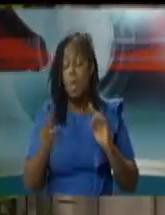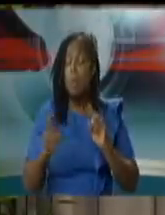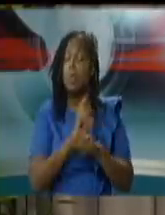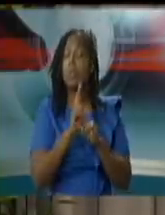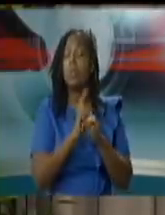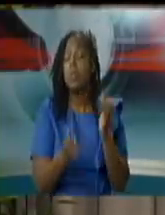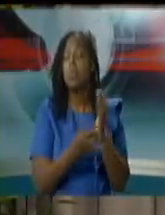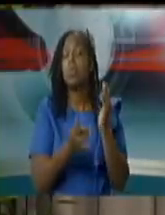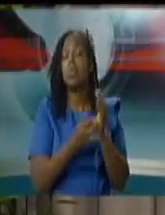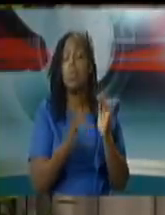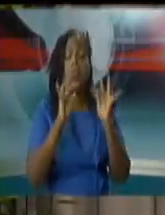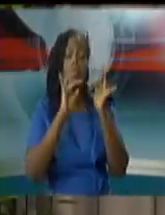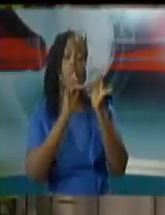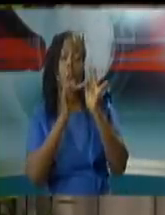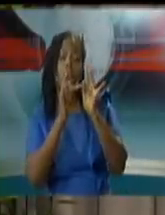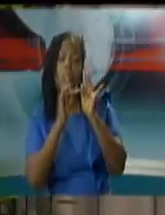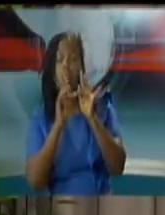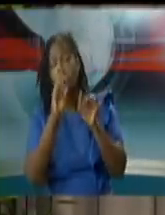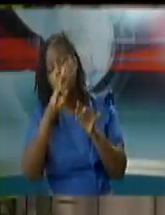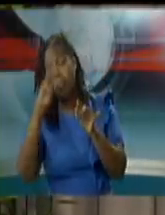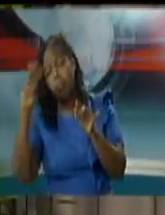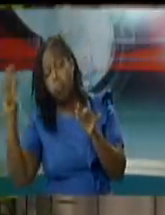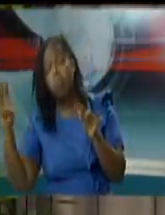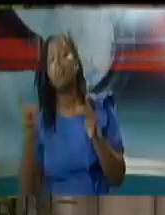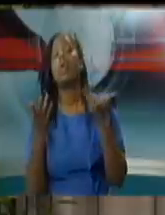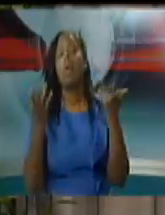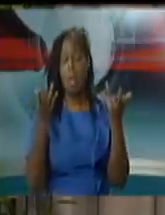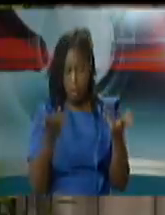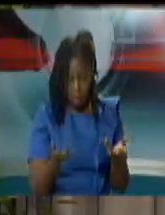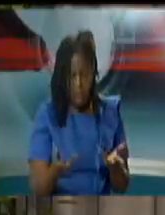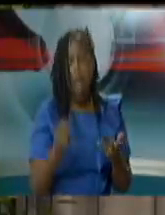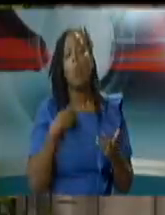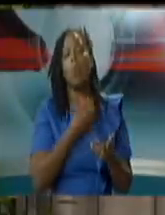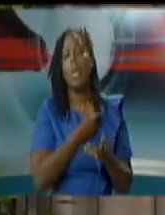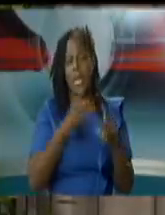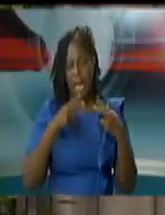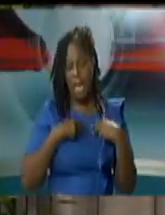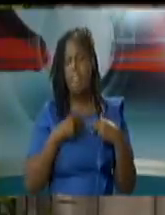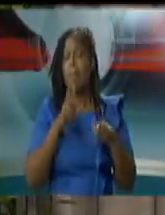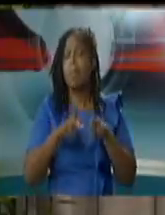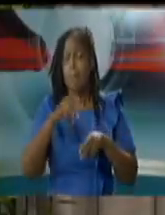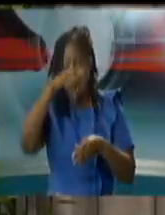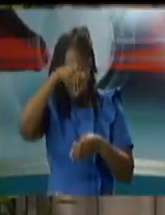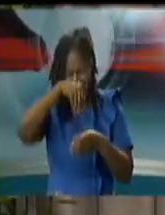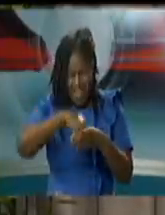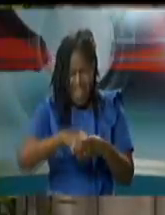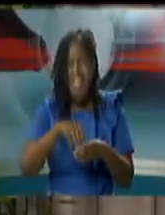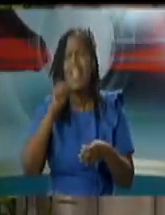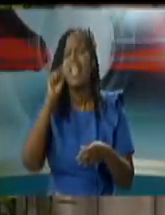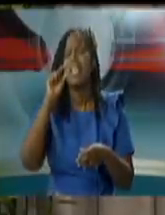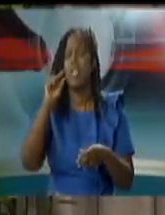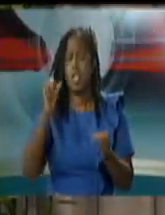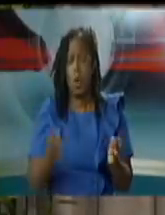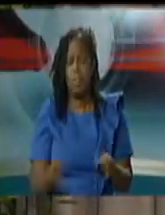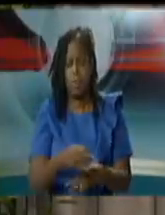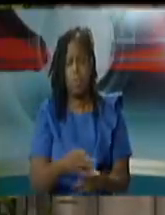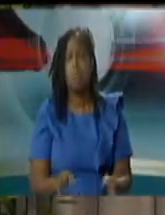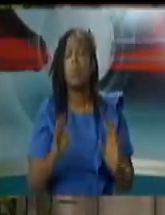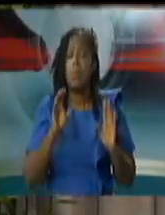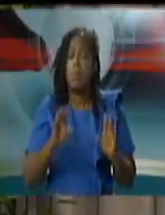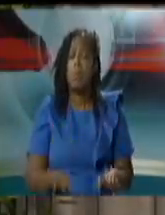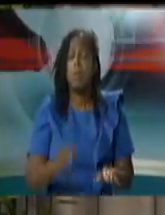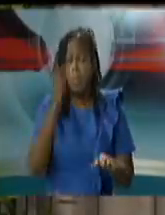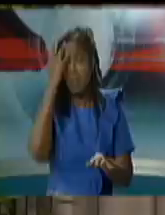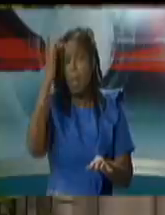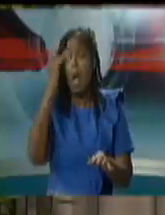bare minimum cost we've used in-house it people at the registrar general's office and the team judiciary's office